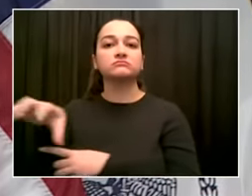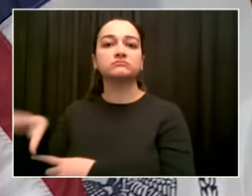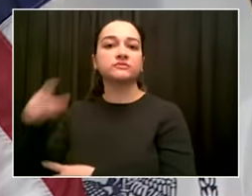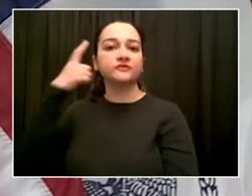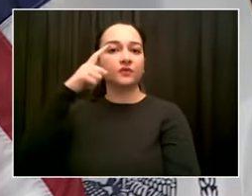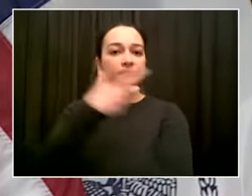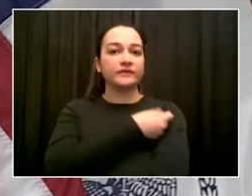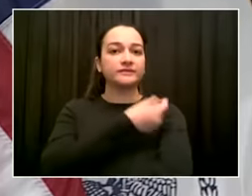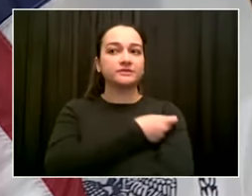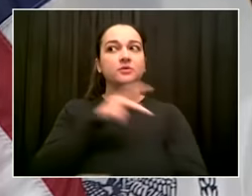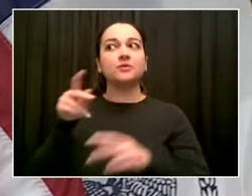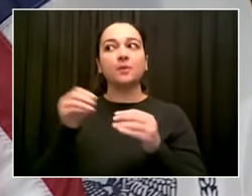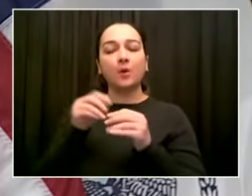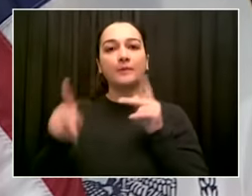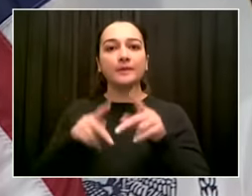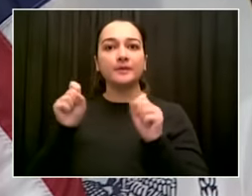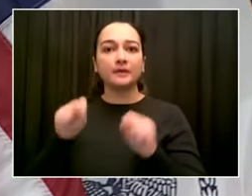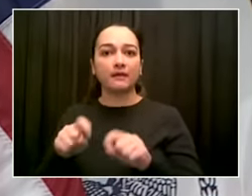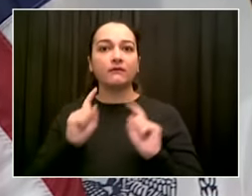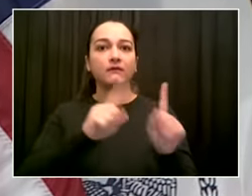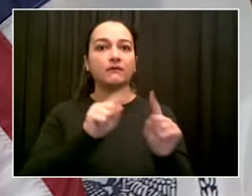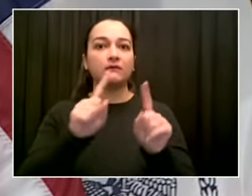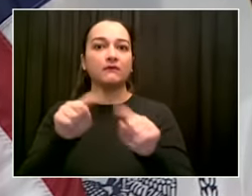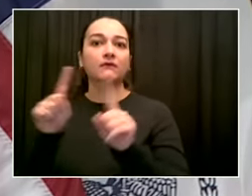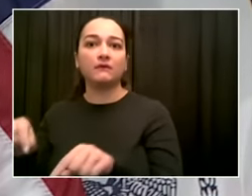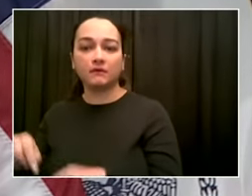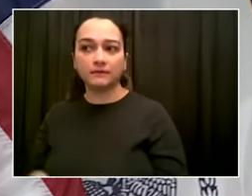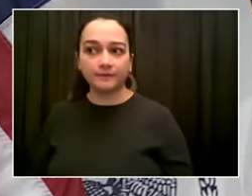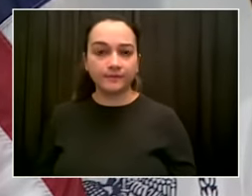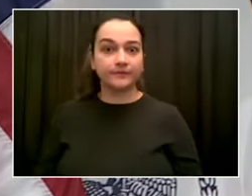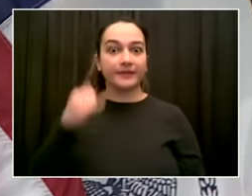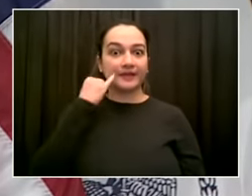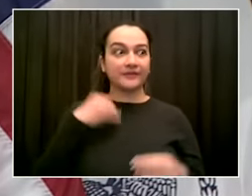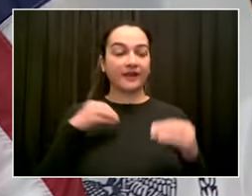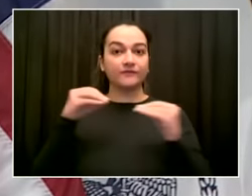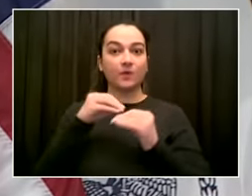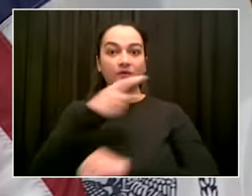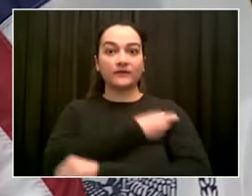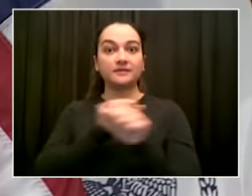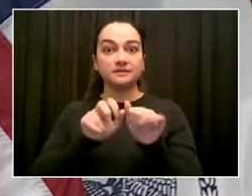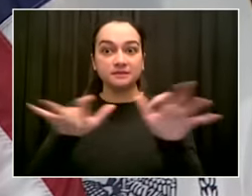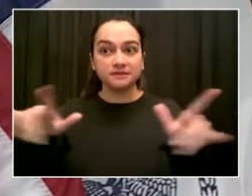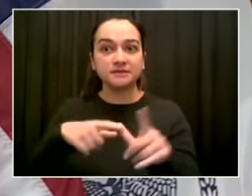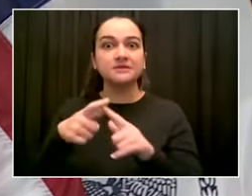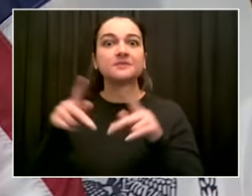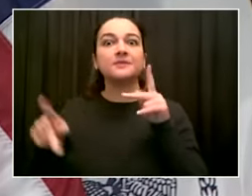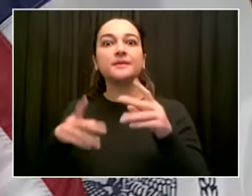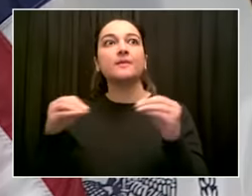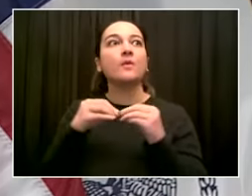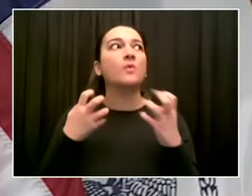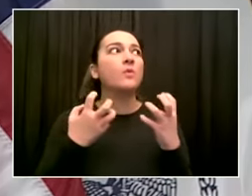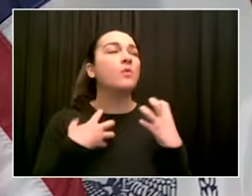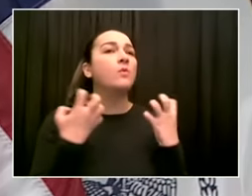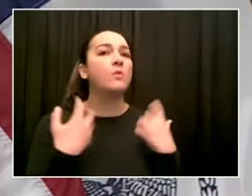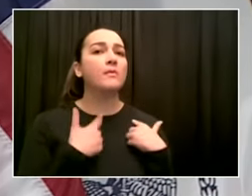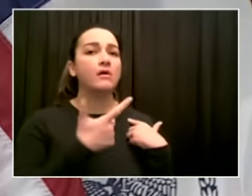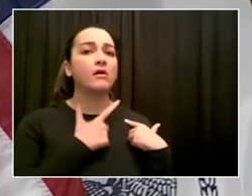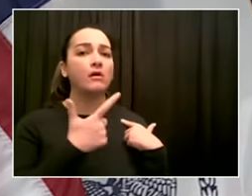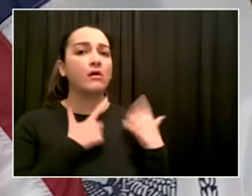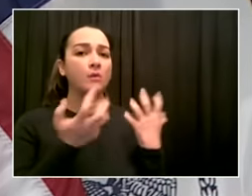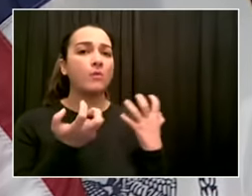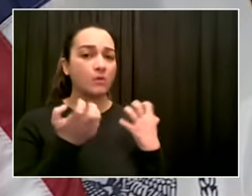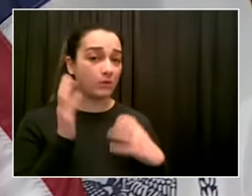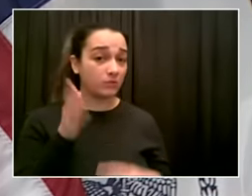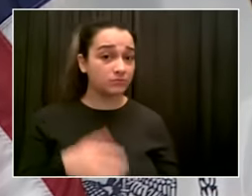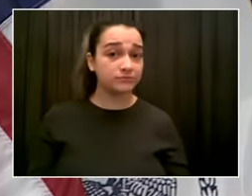So I'm saying 5 million definite. If we have more supply available, we will use it. I don't have a doubt in my mind. Go ahead,